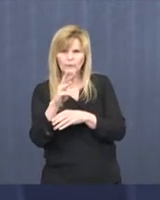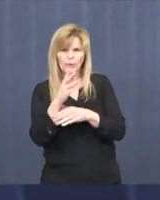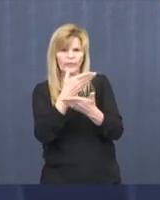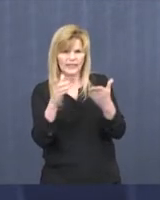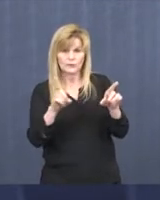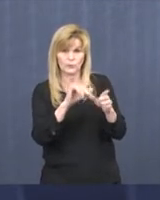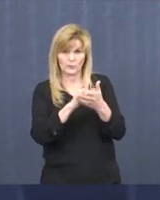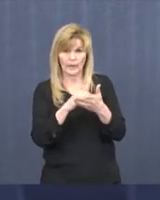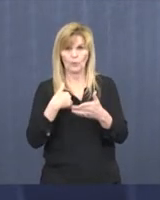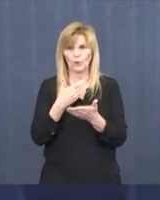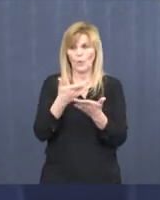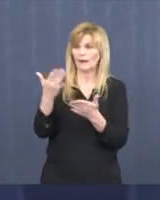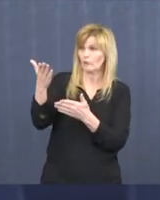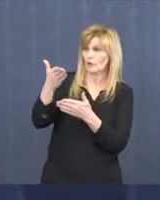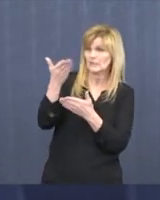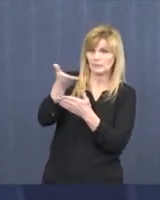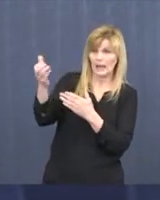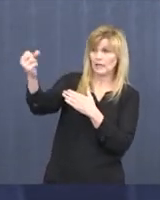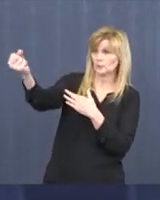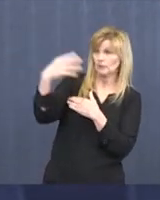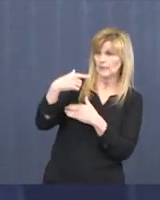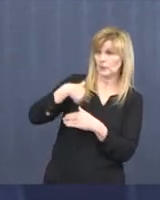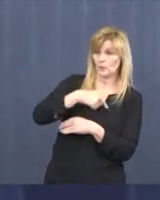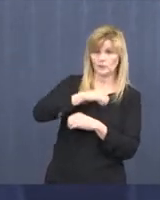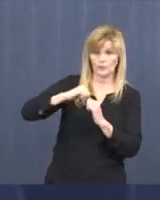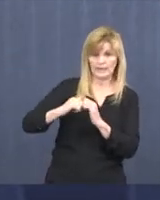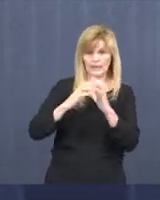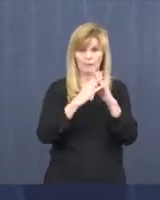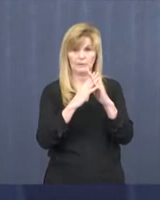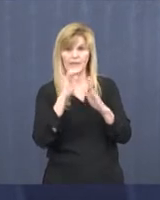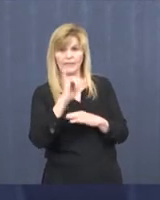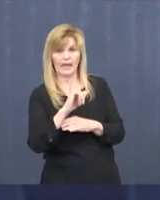our supplier to be able to implement that, and we expect that within two weeks.